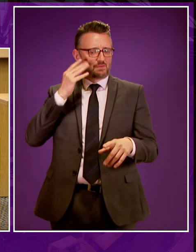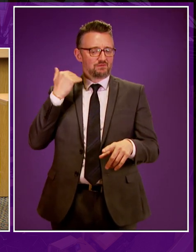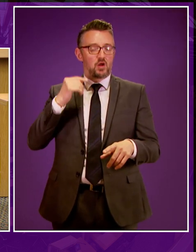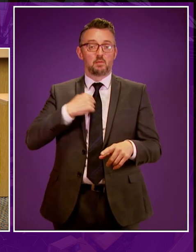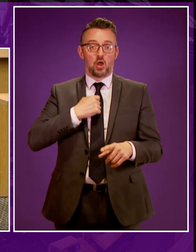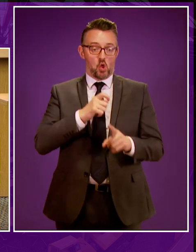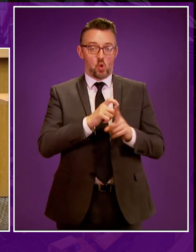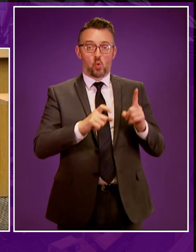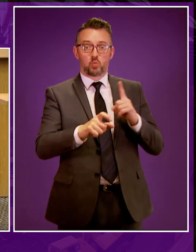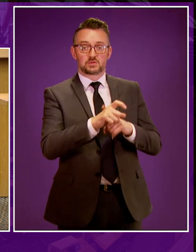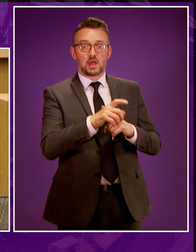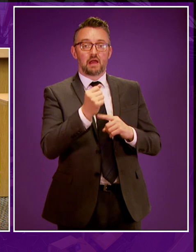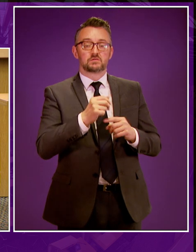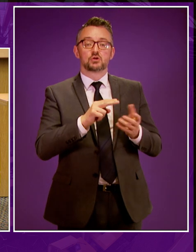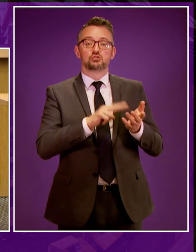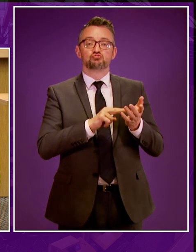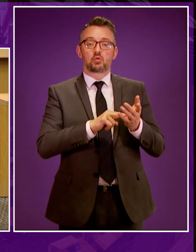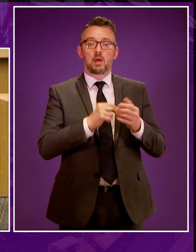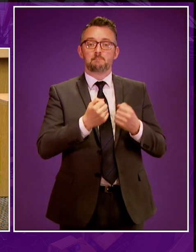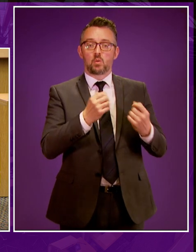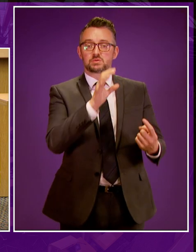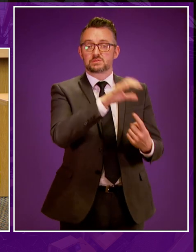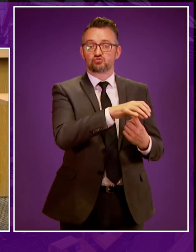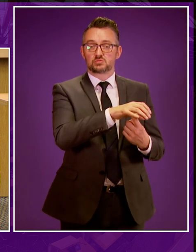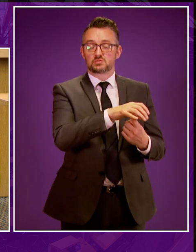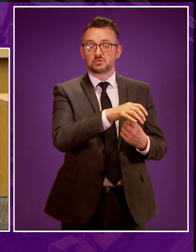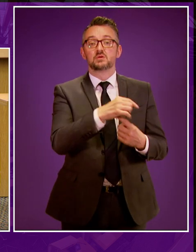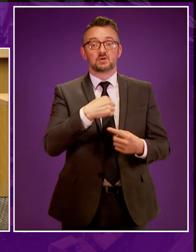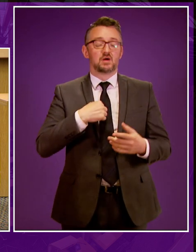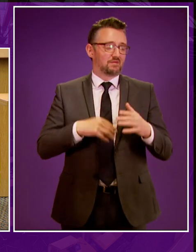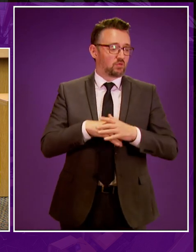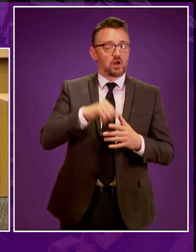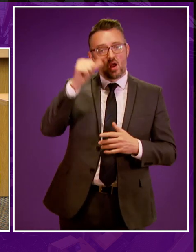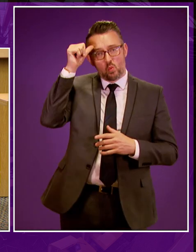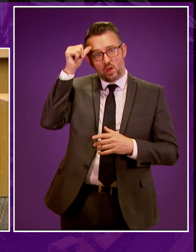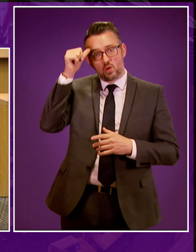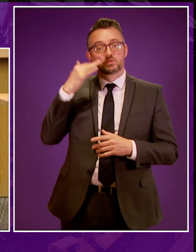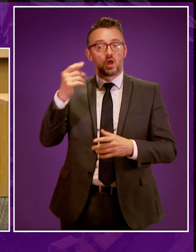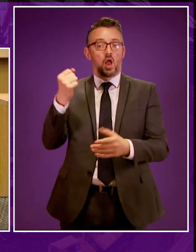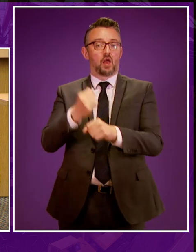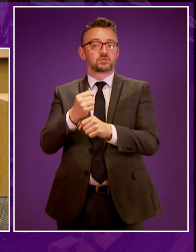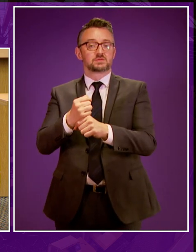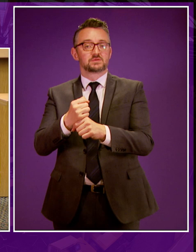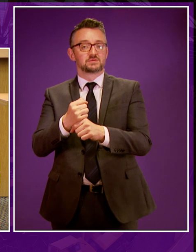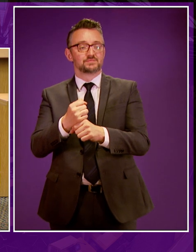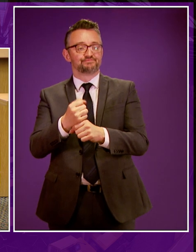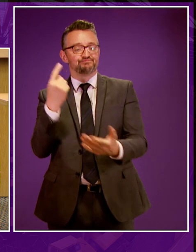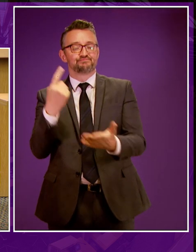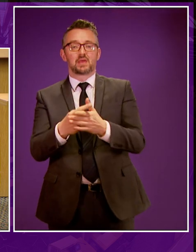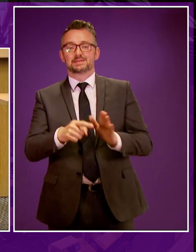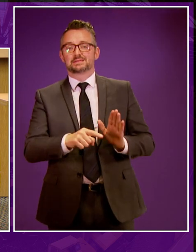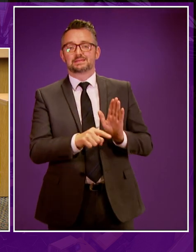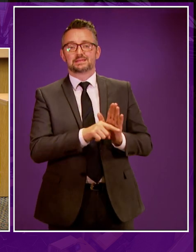represents a community with a nuclear power station on its doorstep, I am fully aware of what happens when a Government takes a politically negative